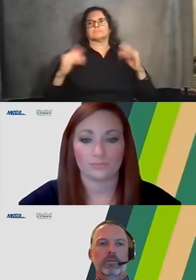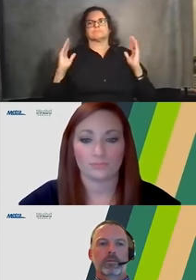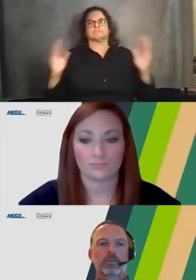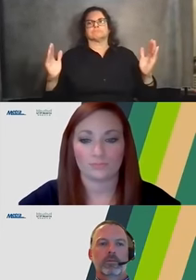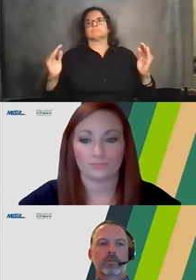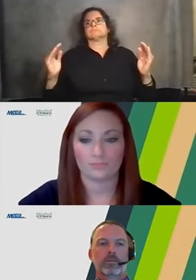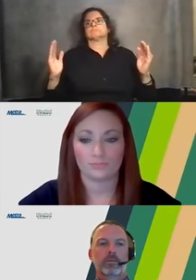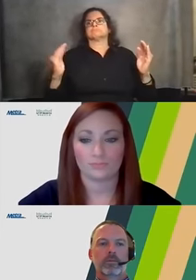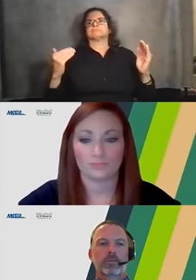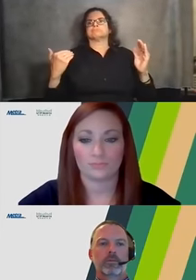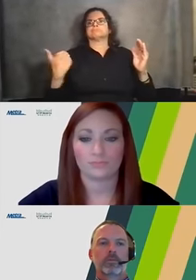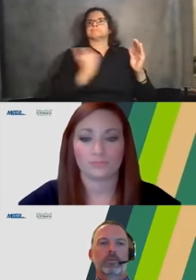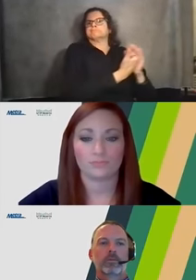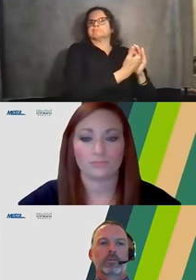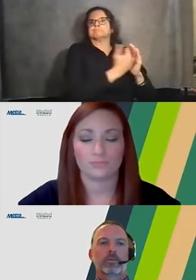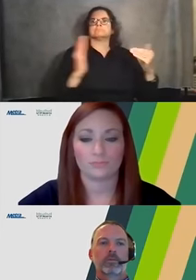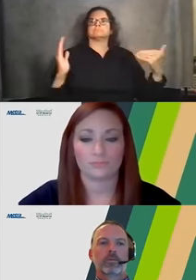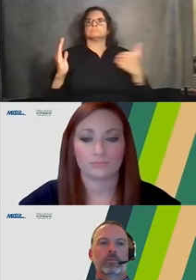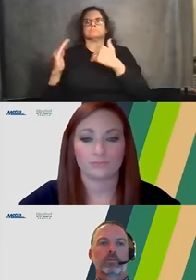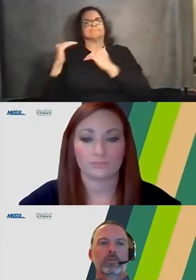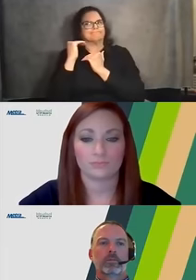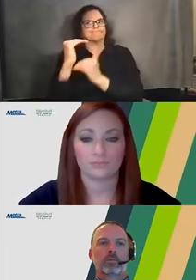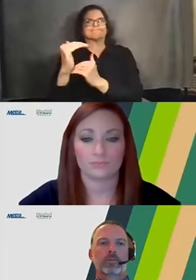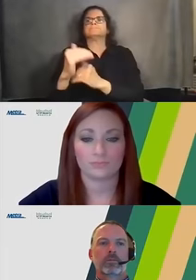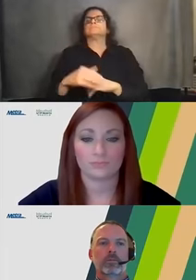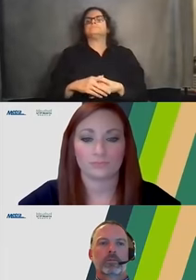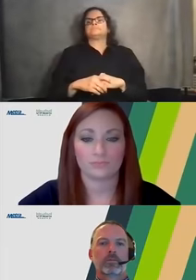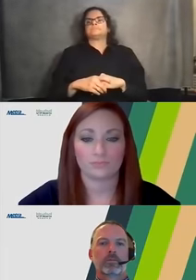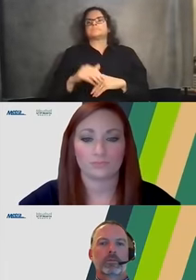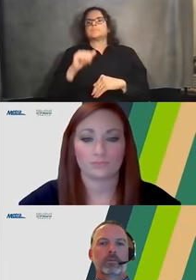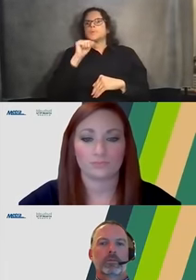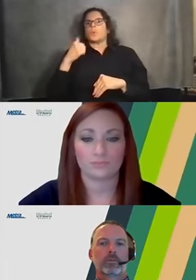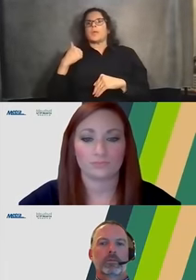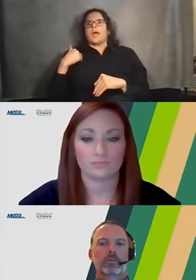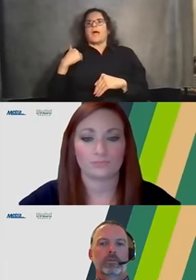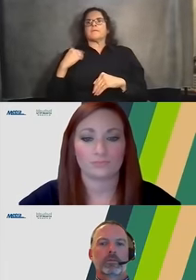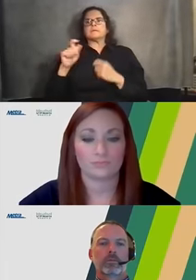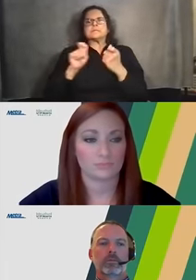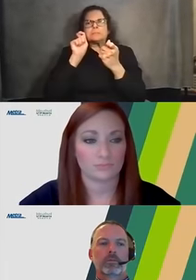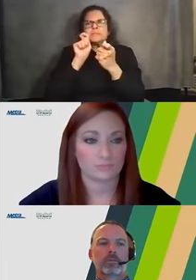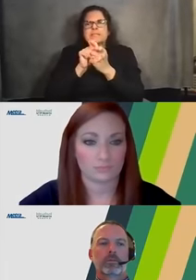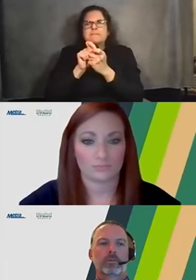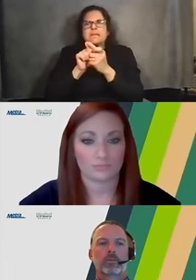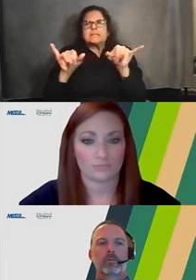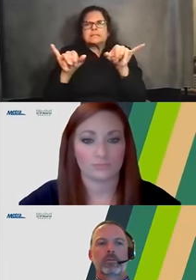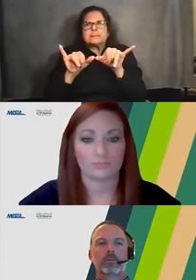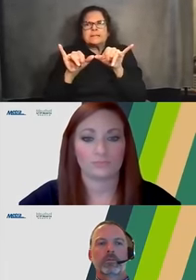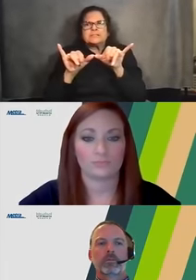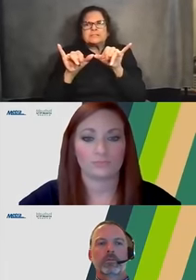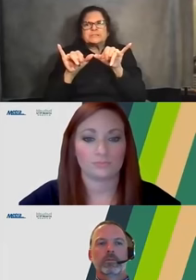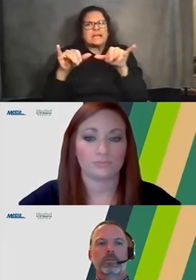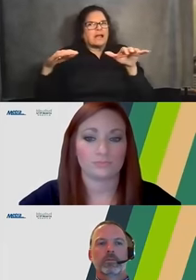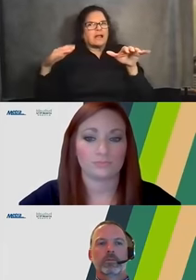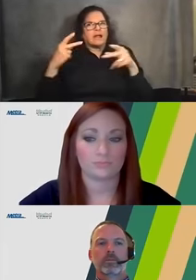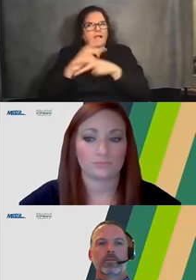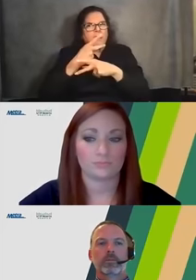we're still early in the design phase. So we don't have the specific dimensions set for each of the bridges and locations. But generally the,